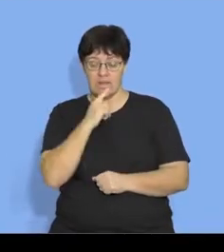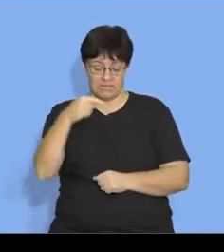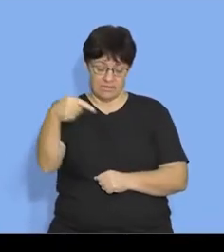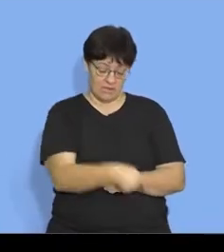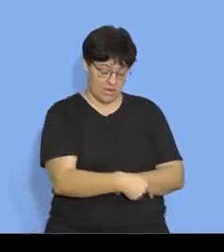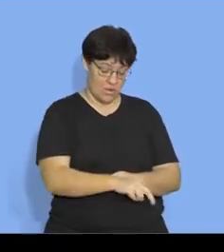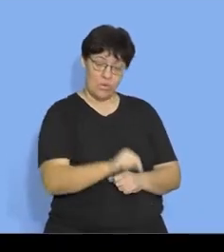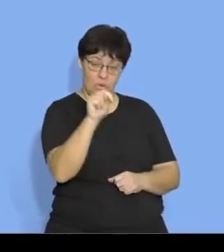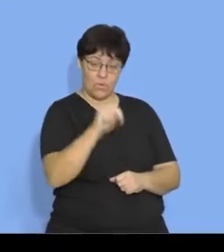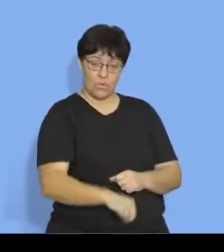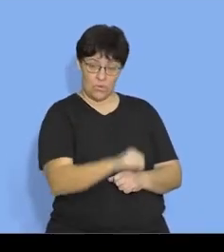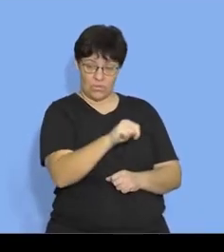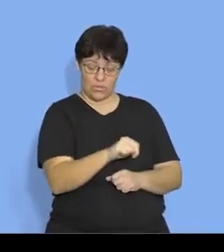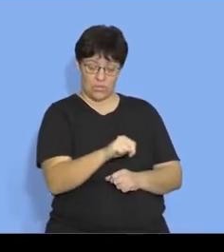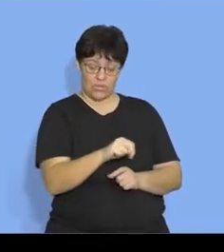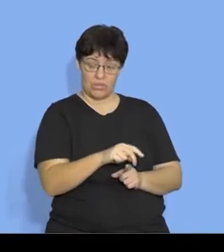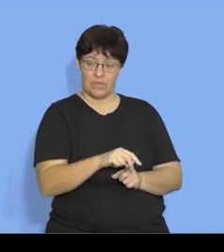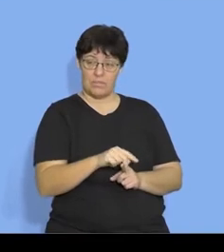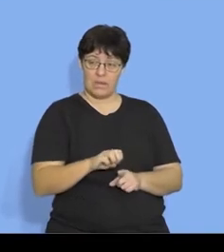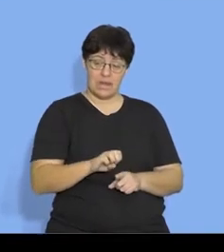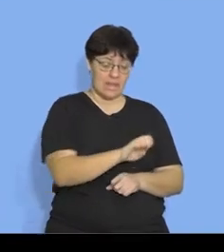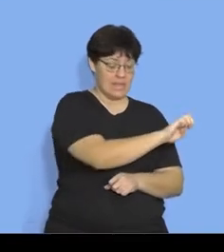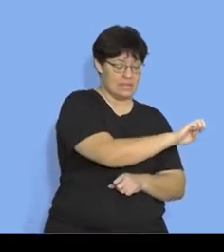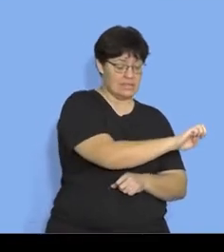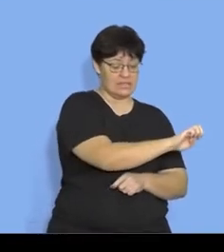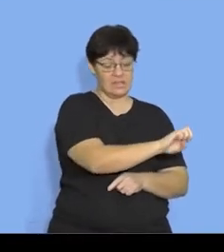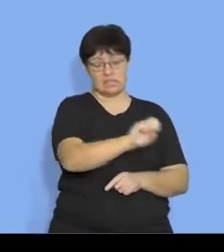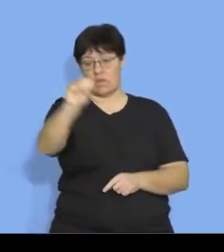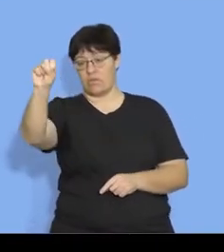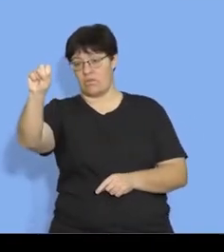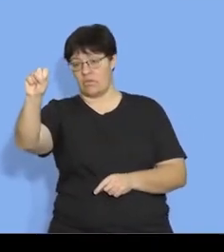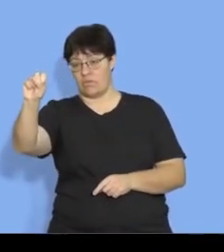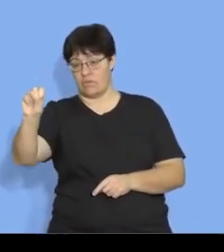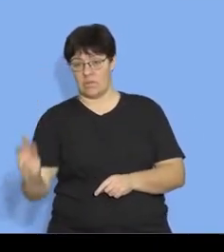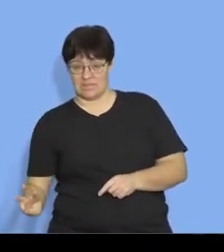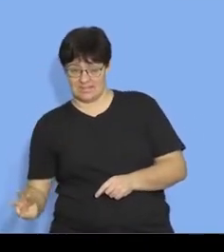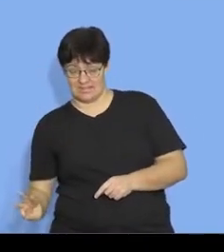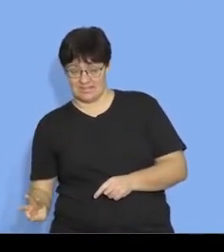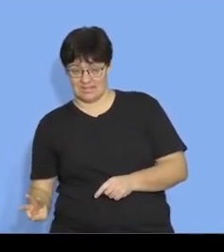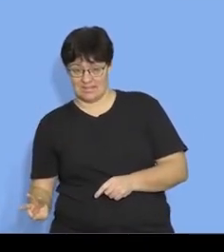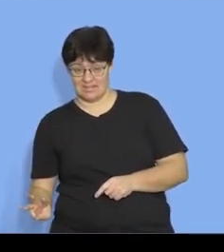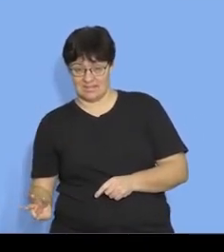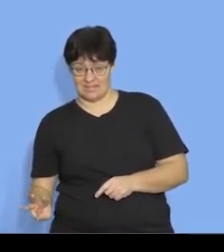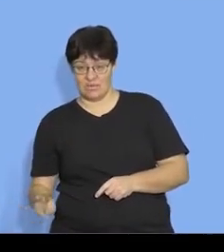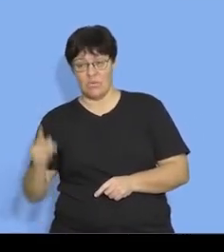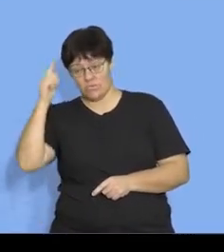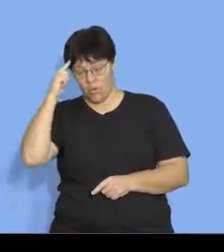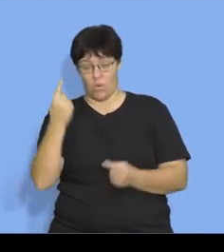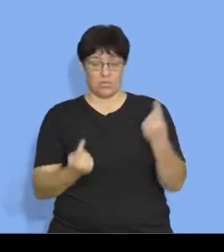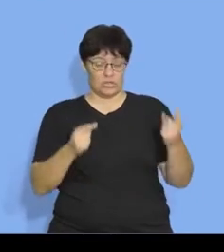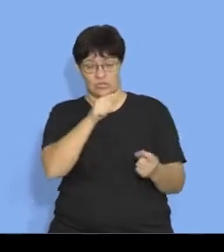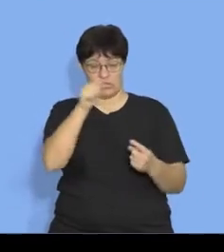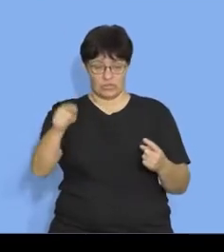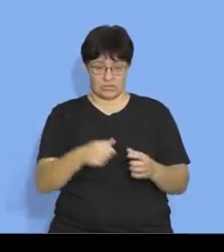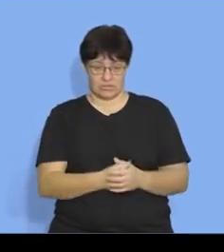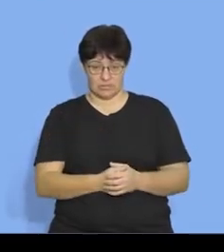top part is north then there's east there's south there's west okay we know which way